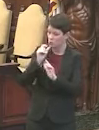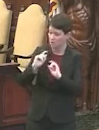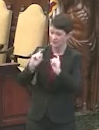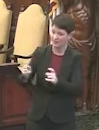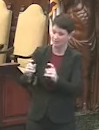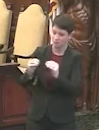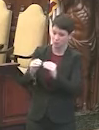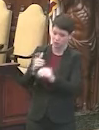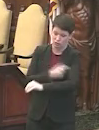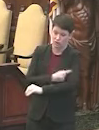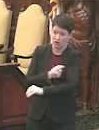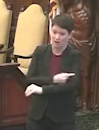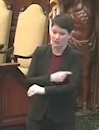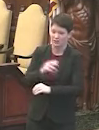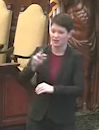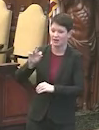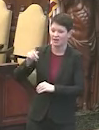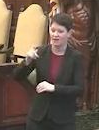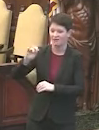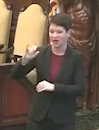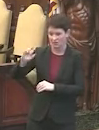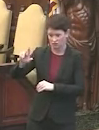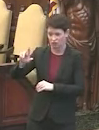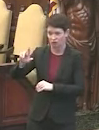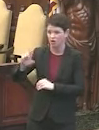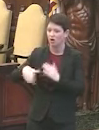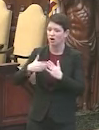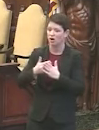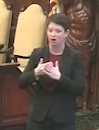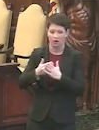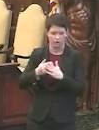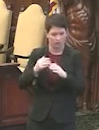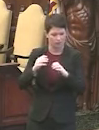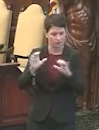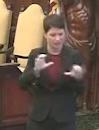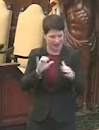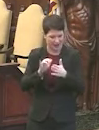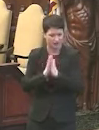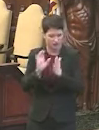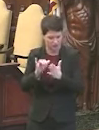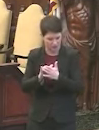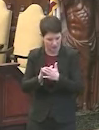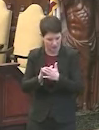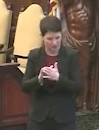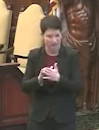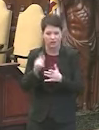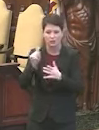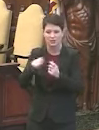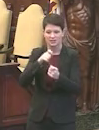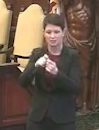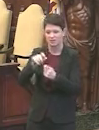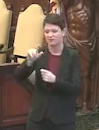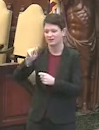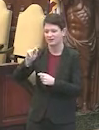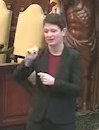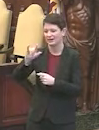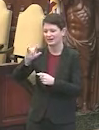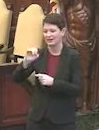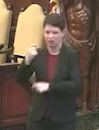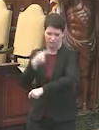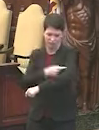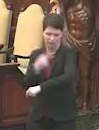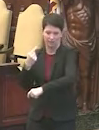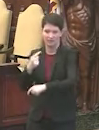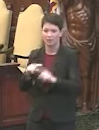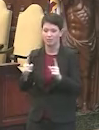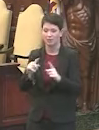shots out of the Pfizer vial, all the providers have been asked to do that. And you have to use a certain needle to do that. Now, the way that